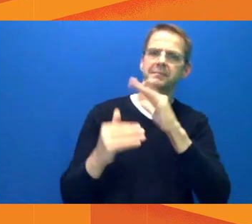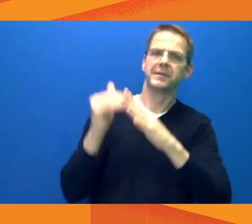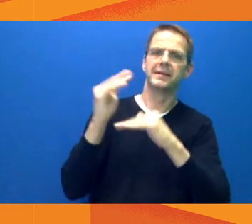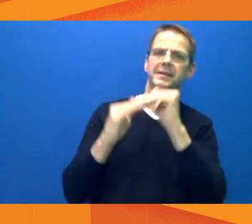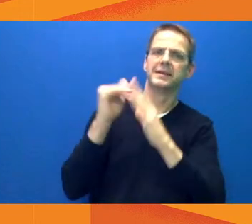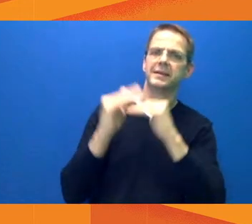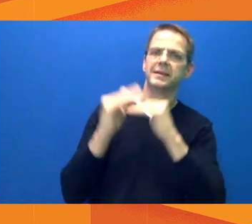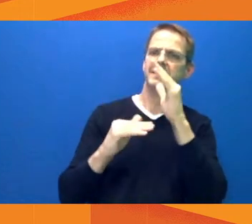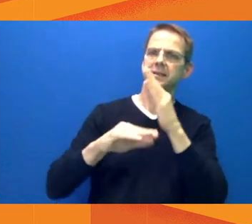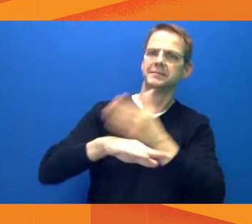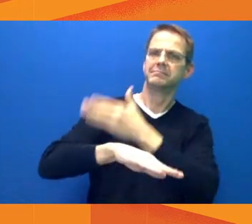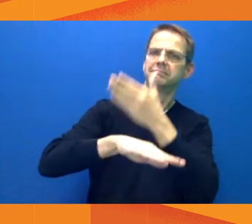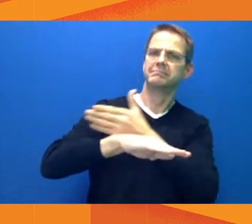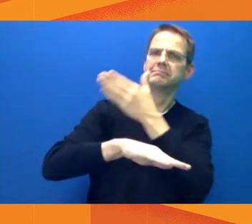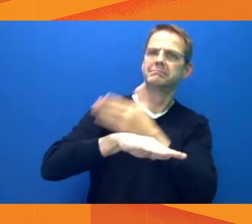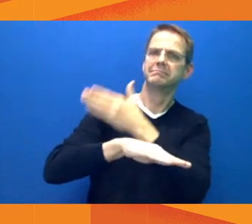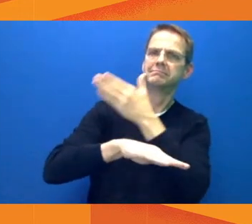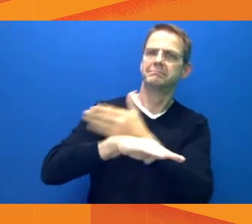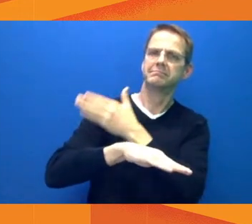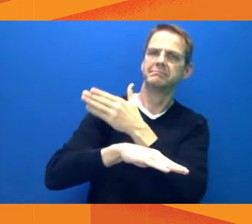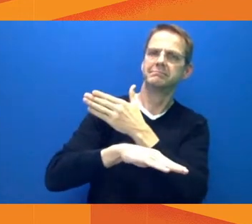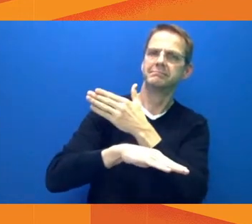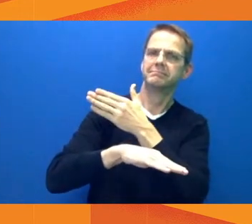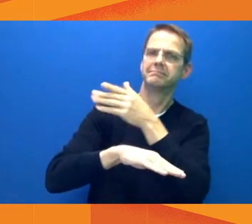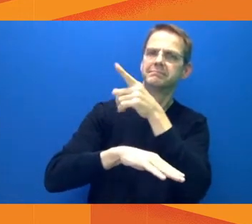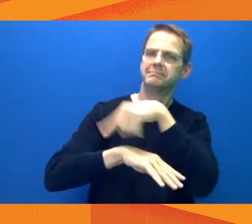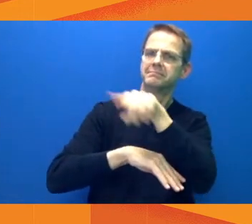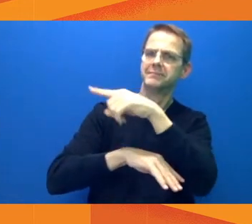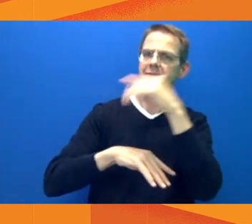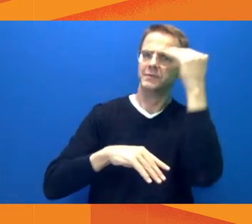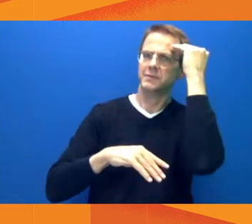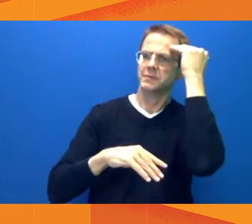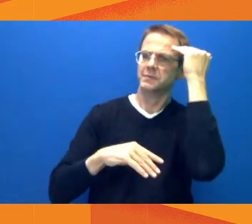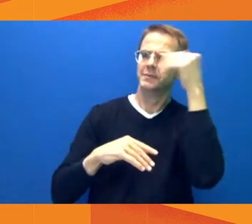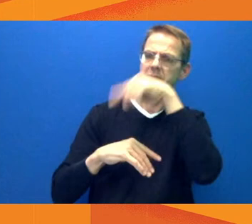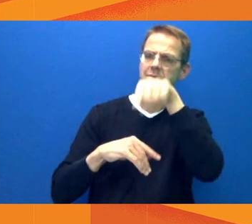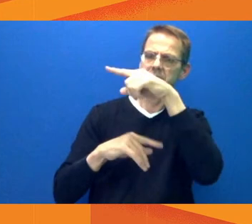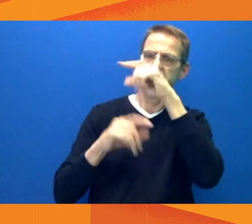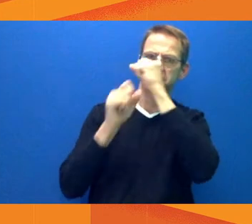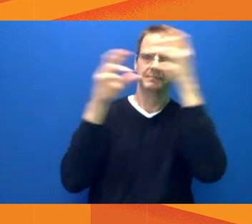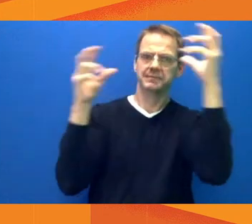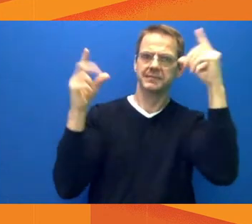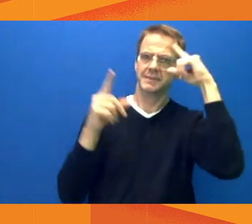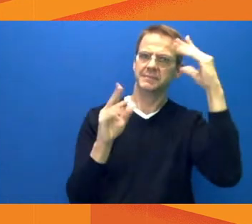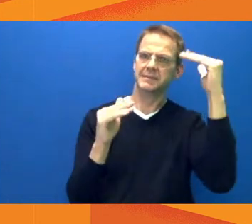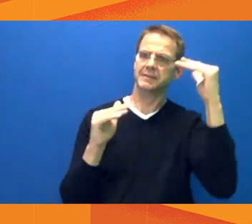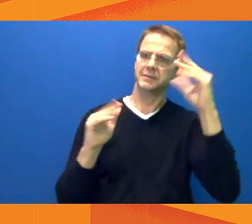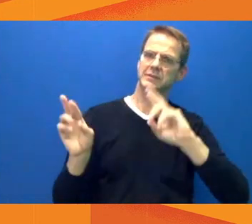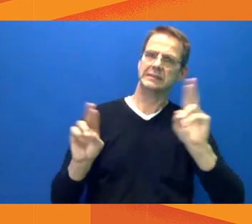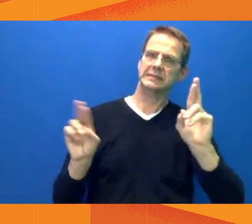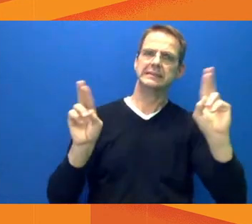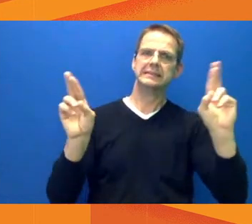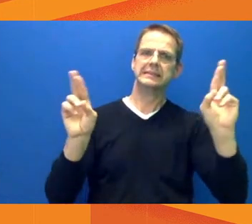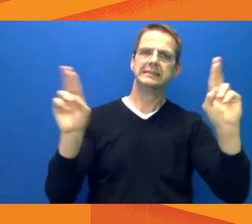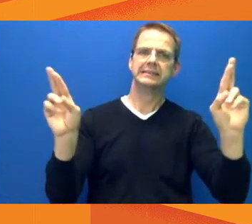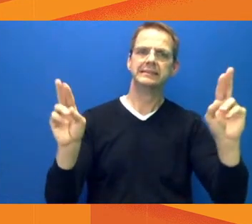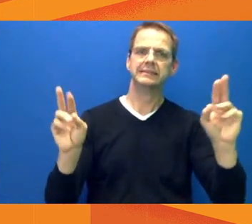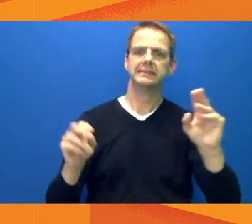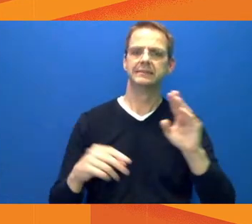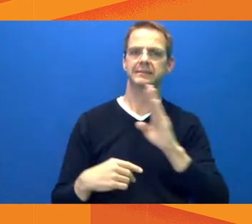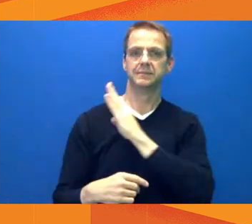been thorough. And there are no concerns from a board and management perspective that I'm aware of that